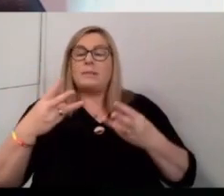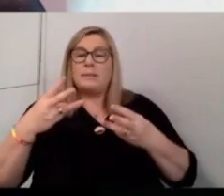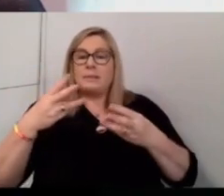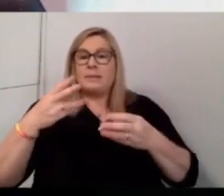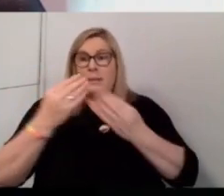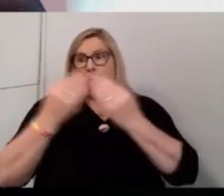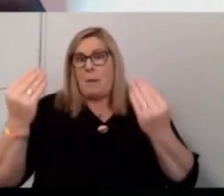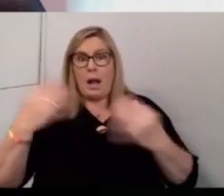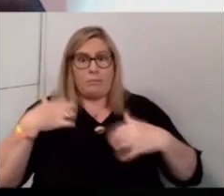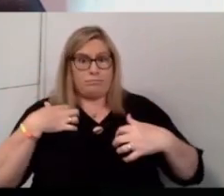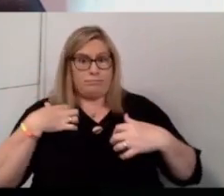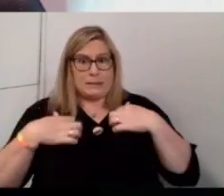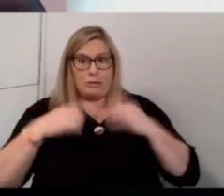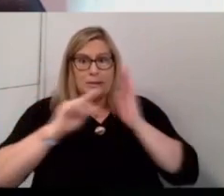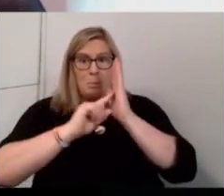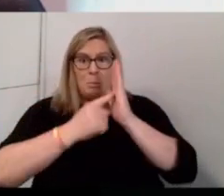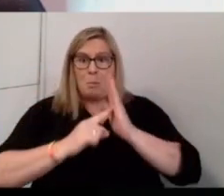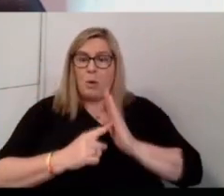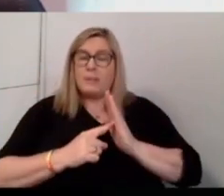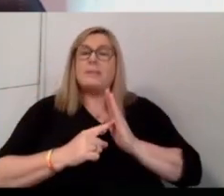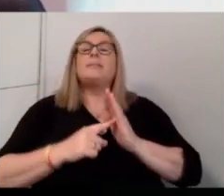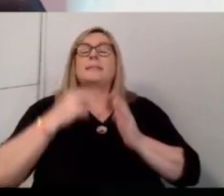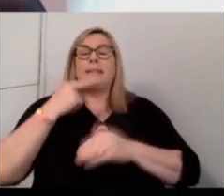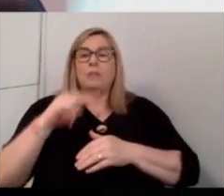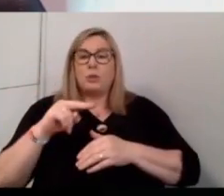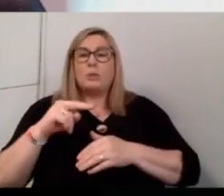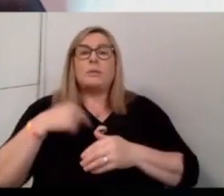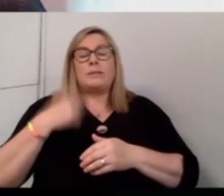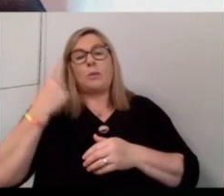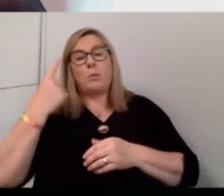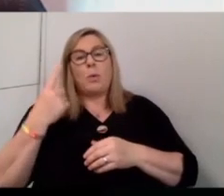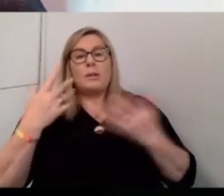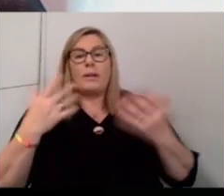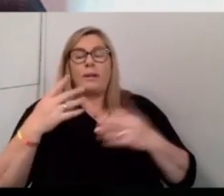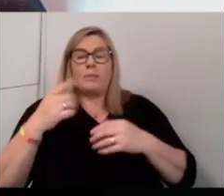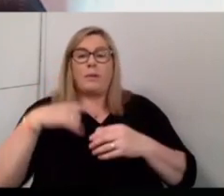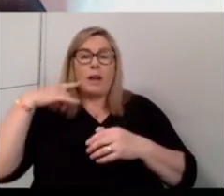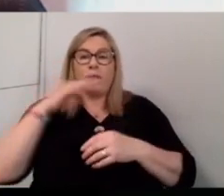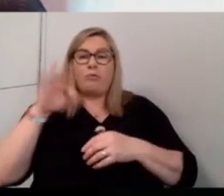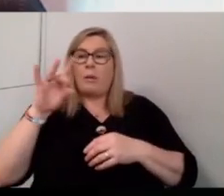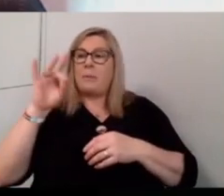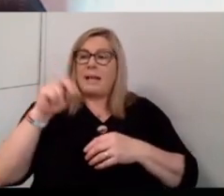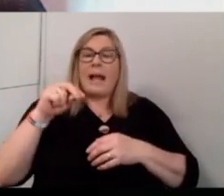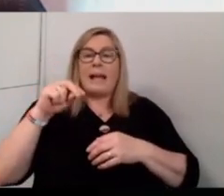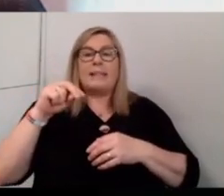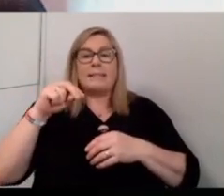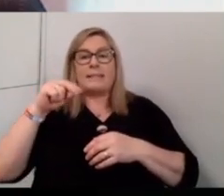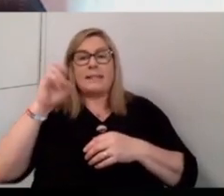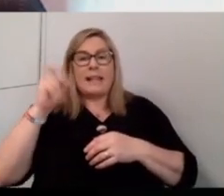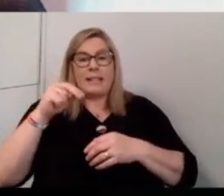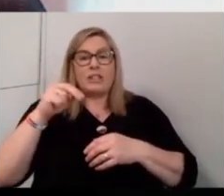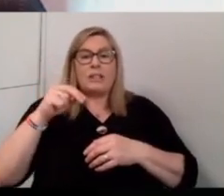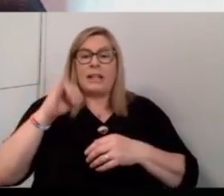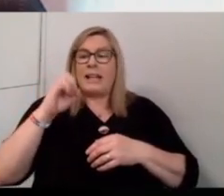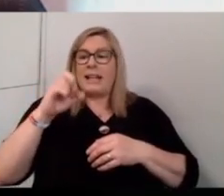really interesting points this afternoon. This was one of the, you heard from Ken Nelson, our Intertrade Ireland chairperson this